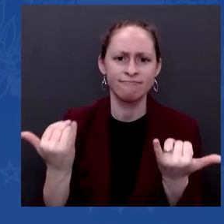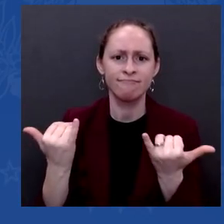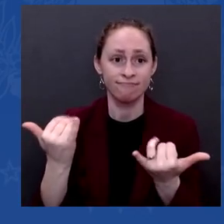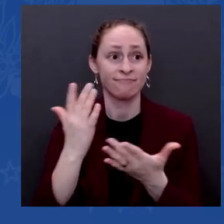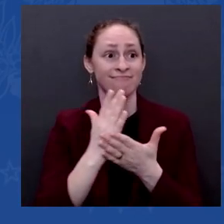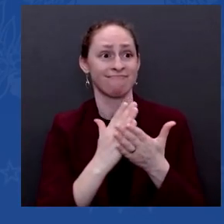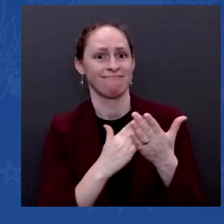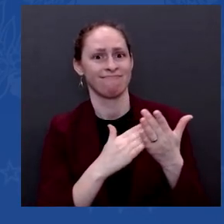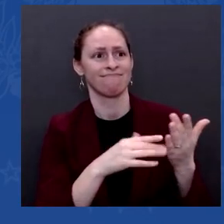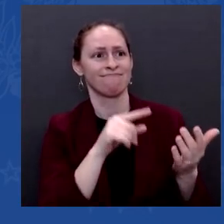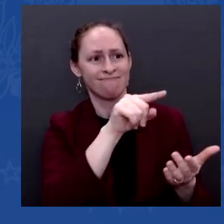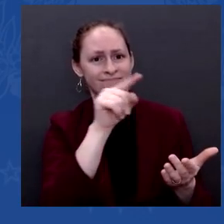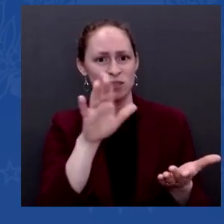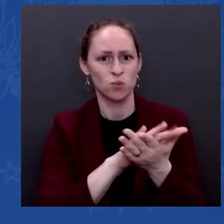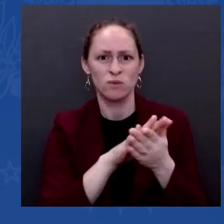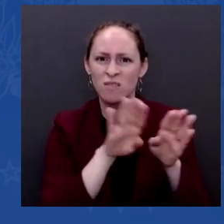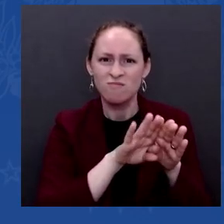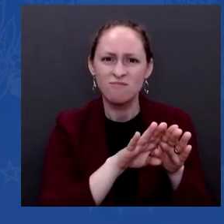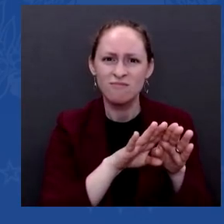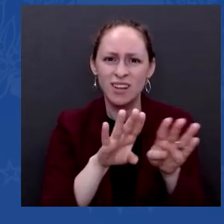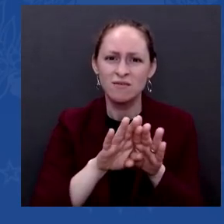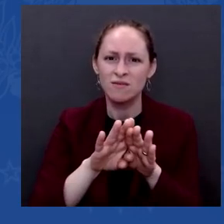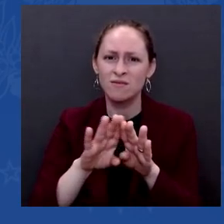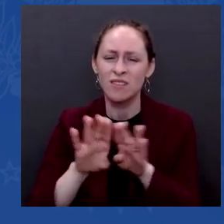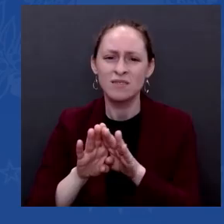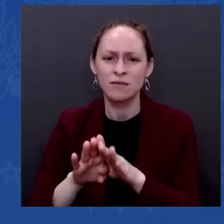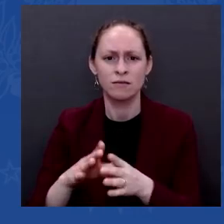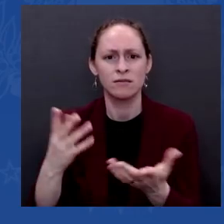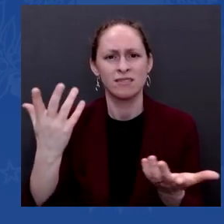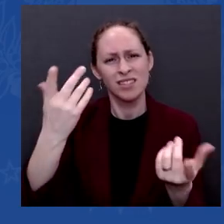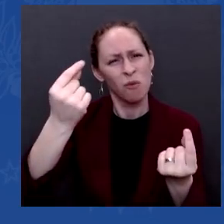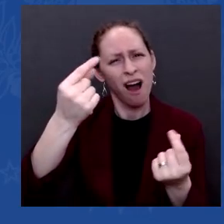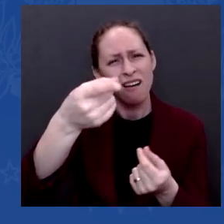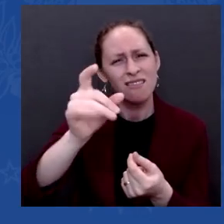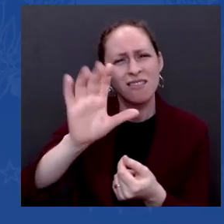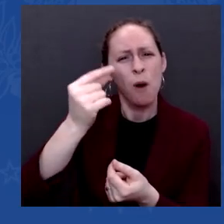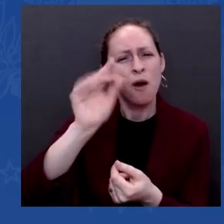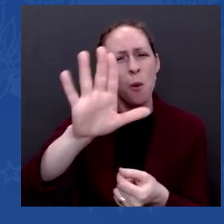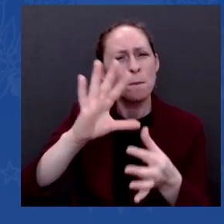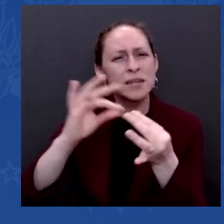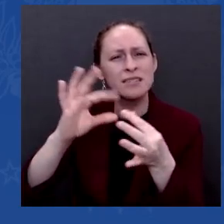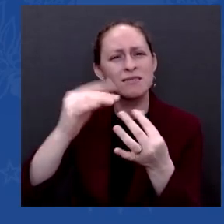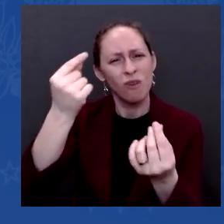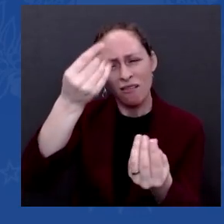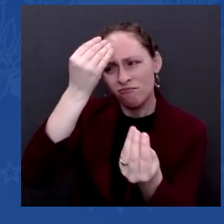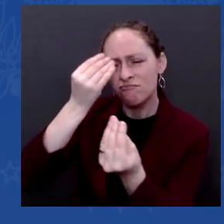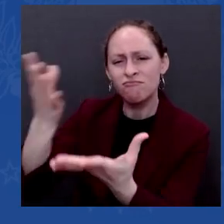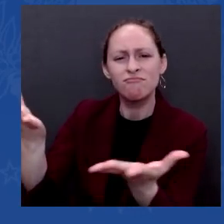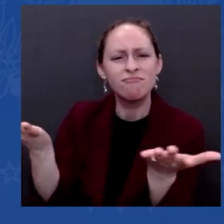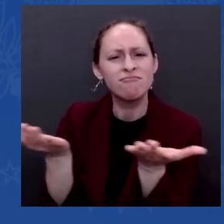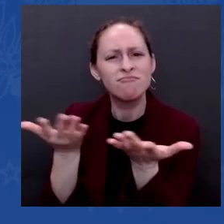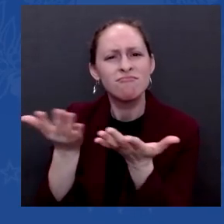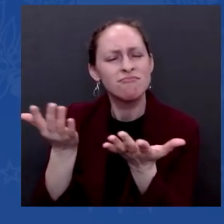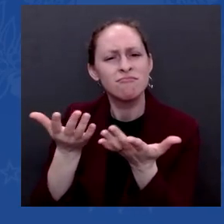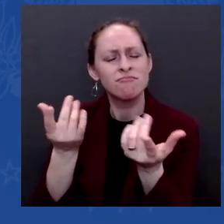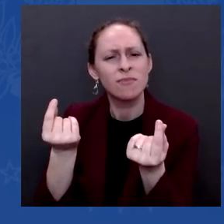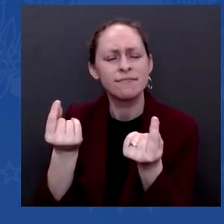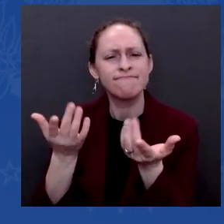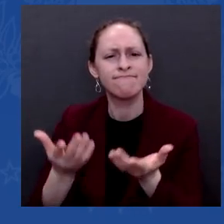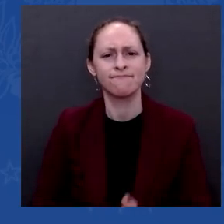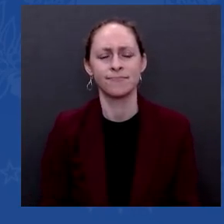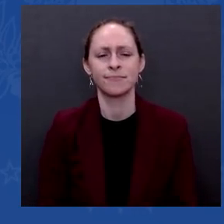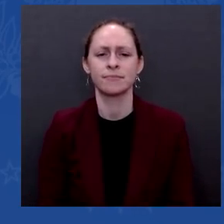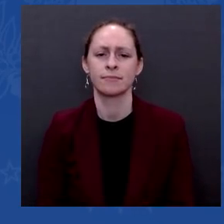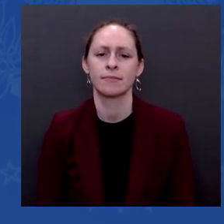administration do to help make up for learning loss for students? First of all, I put in perspective the question you asked. Very